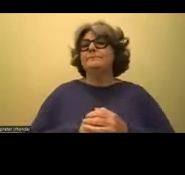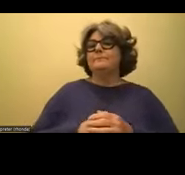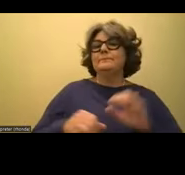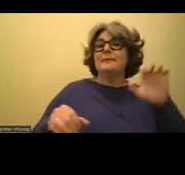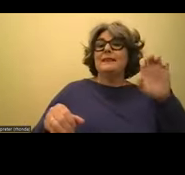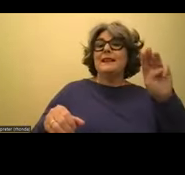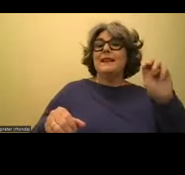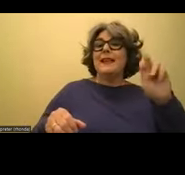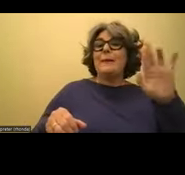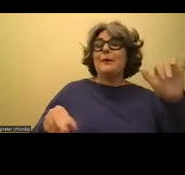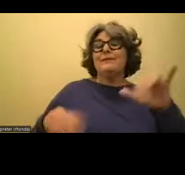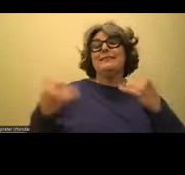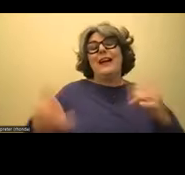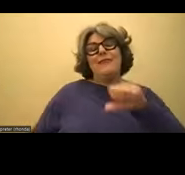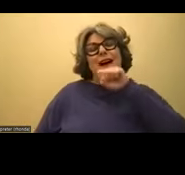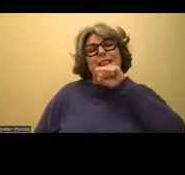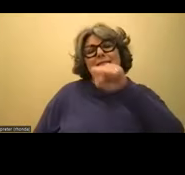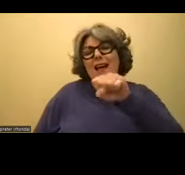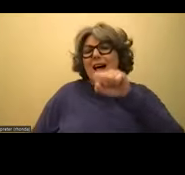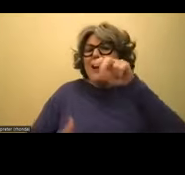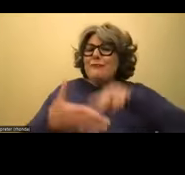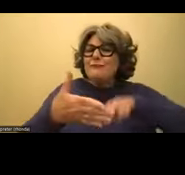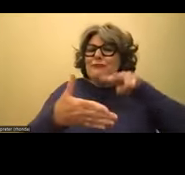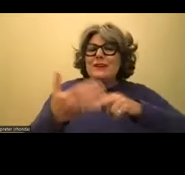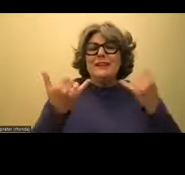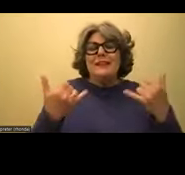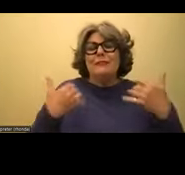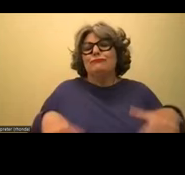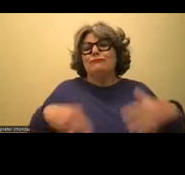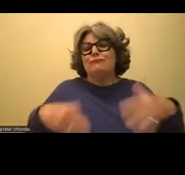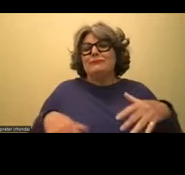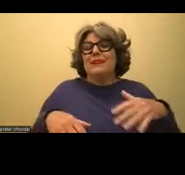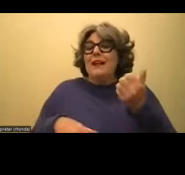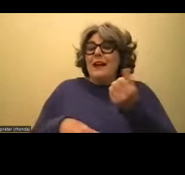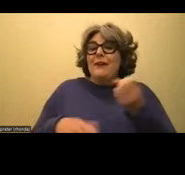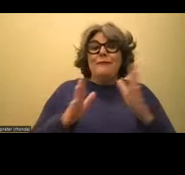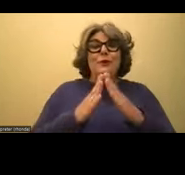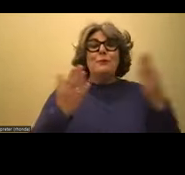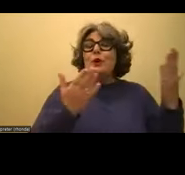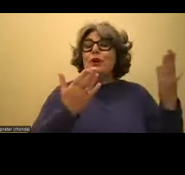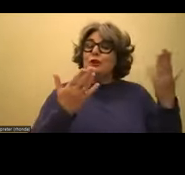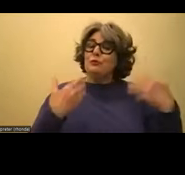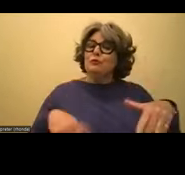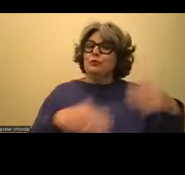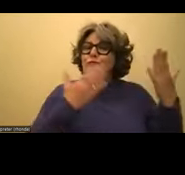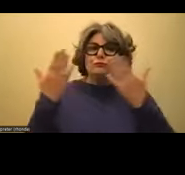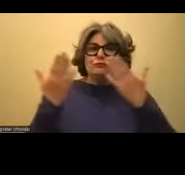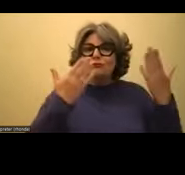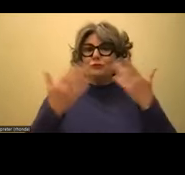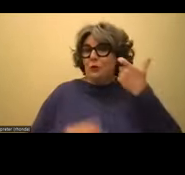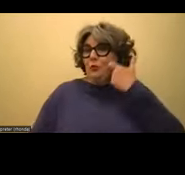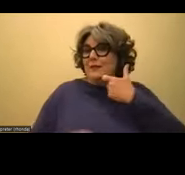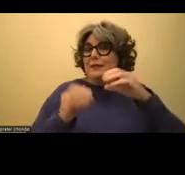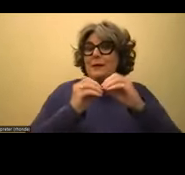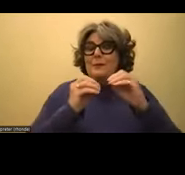I love reading. I have picked up a couple of books a lot recently